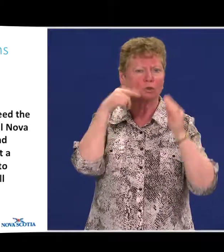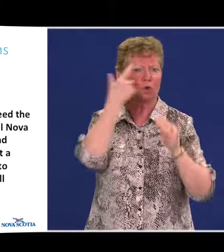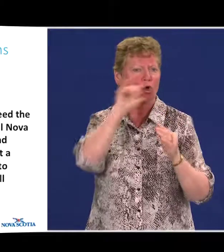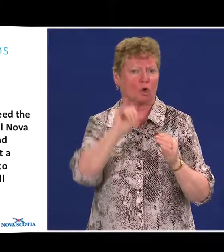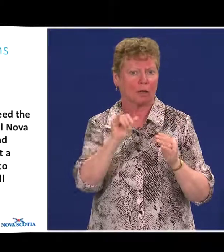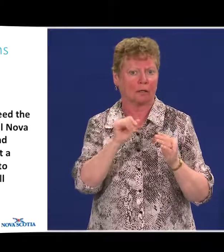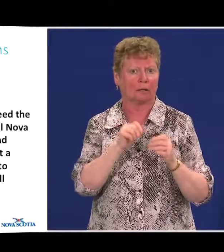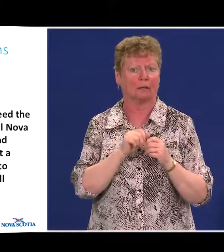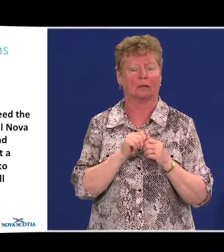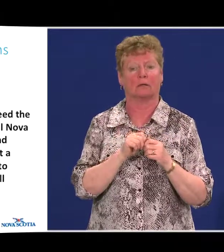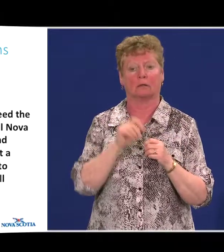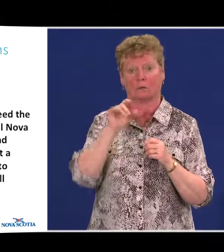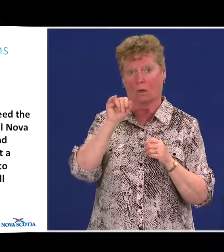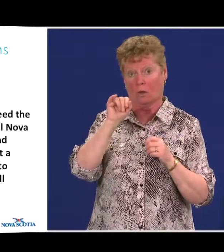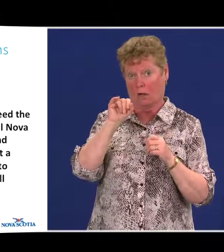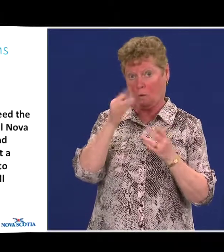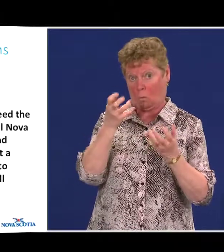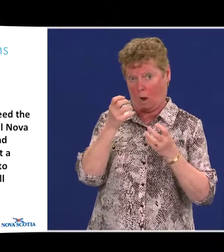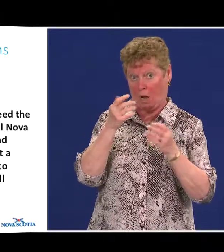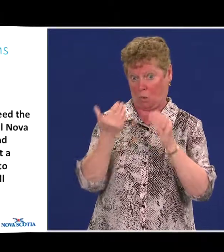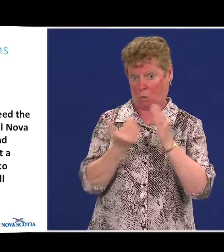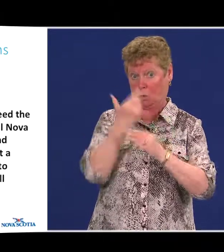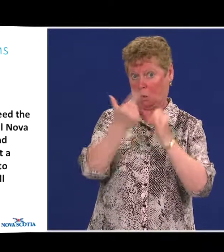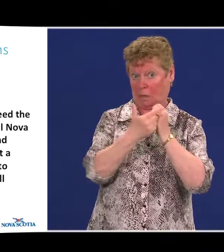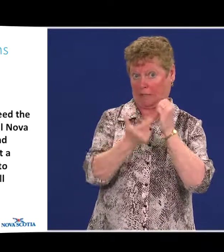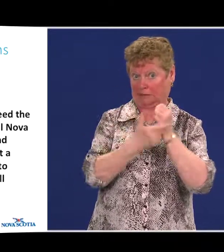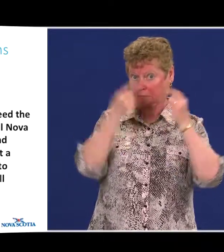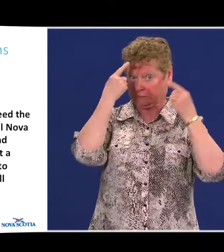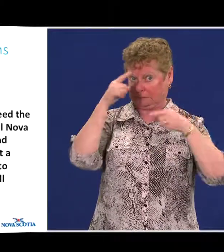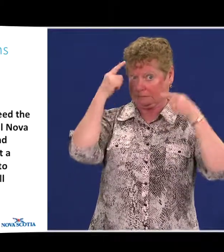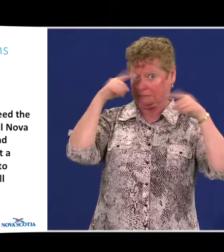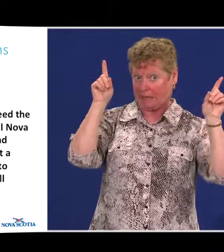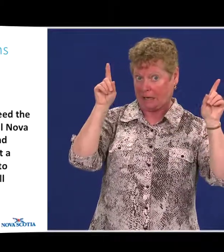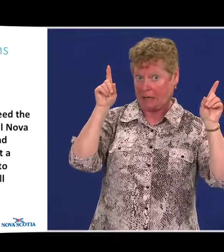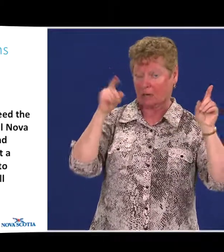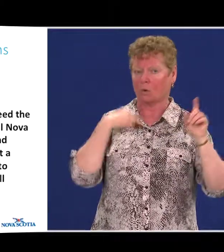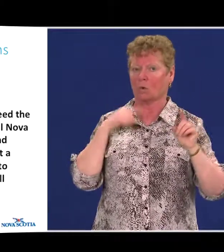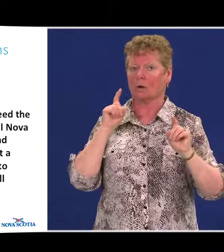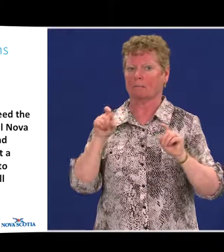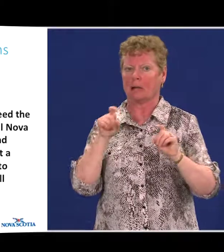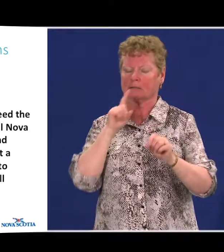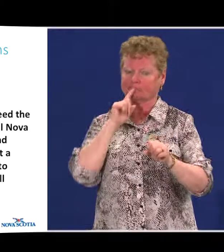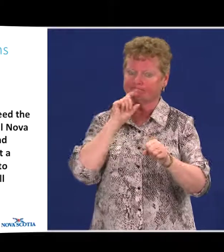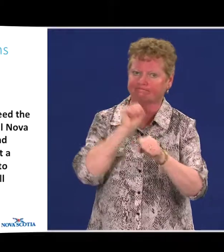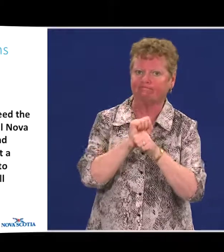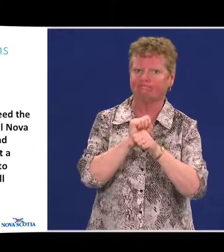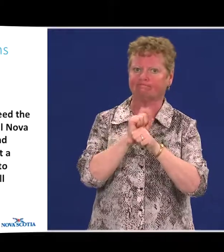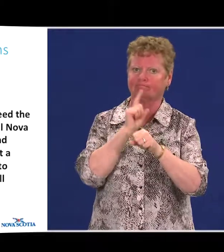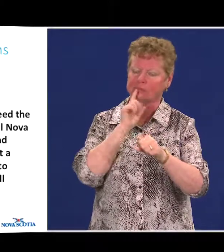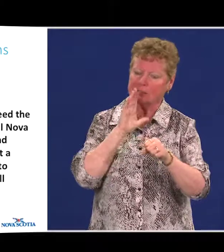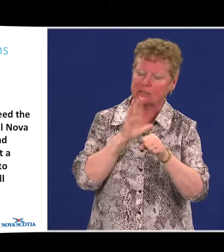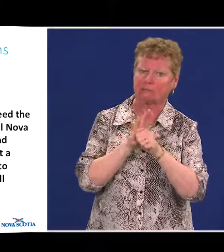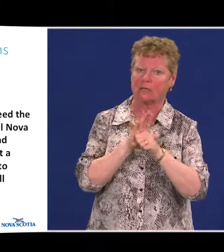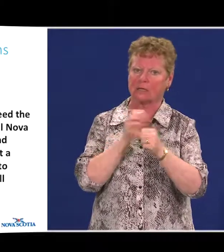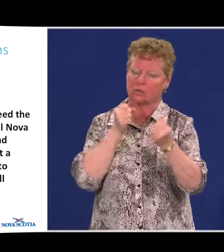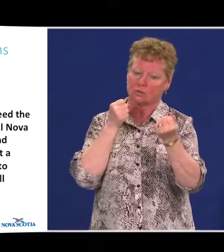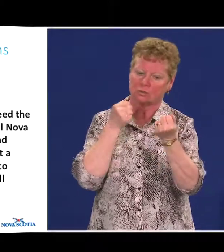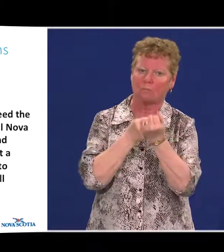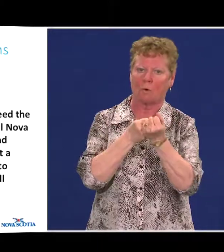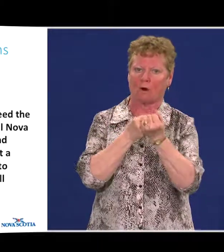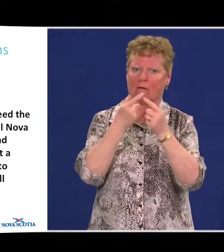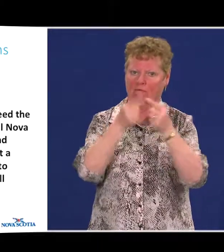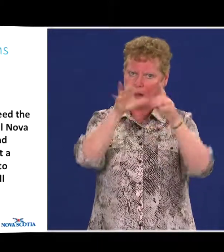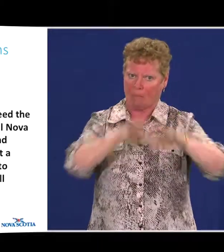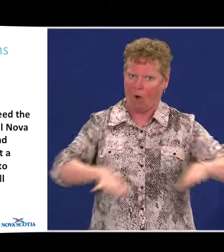For our new legislation to be a success, we need the support, commitment and participation of all Nova